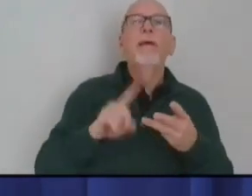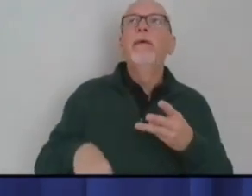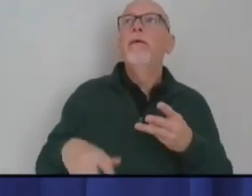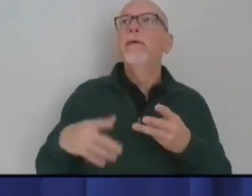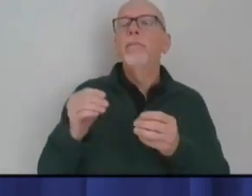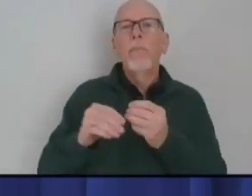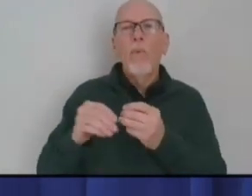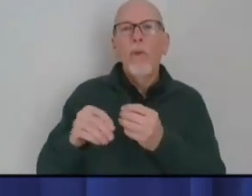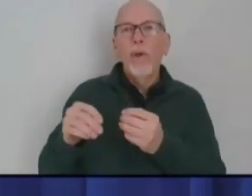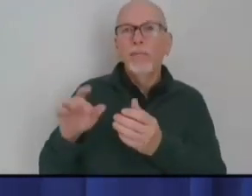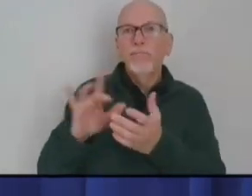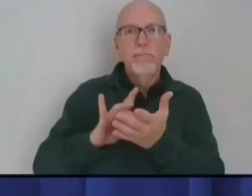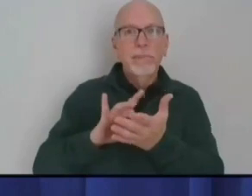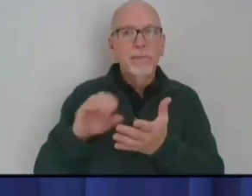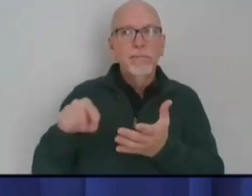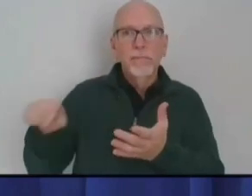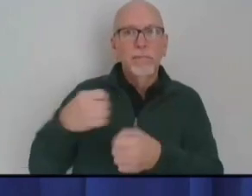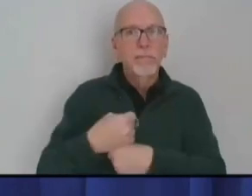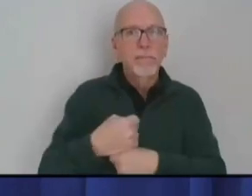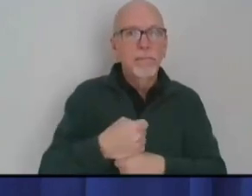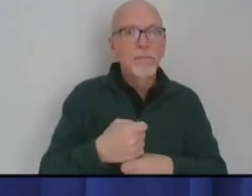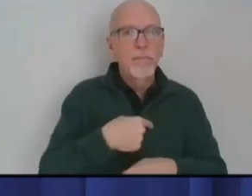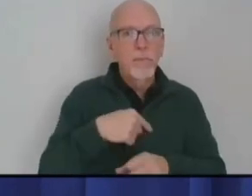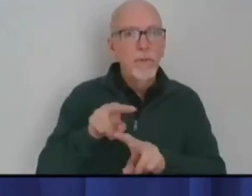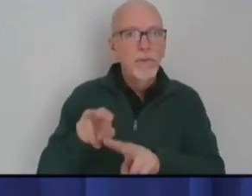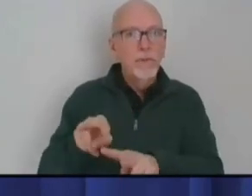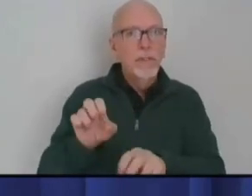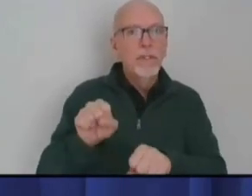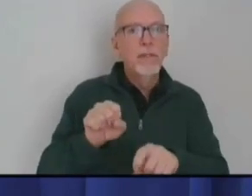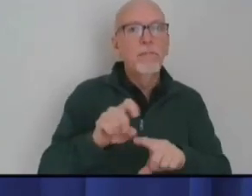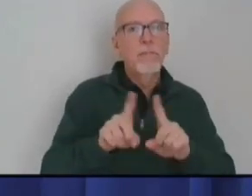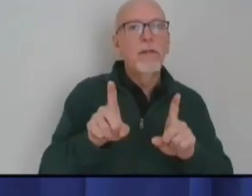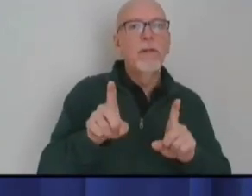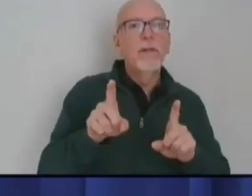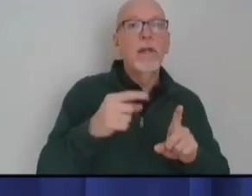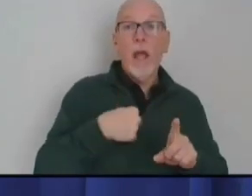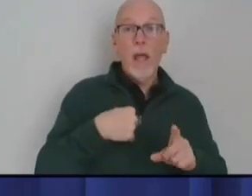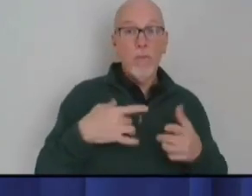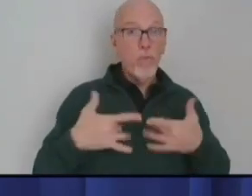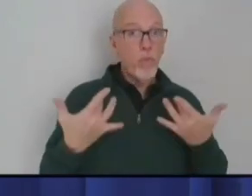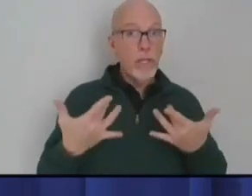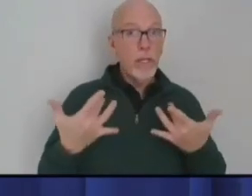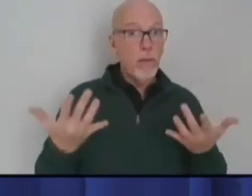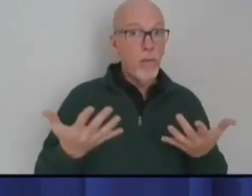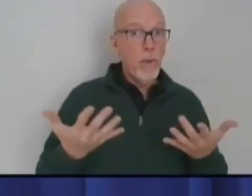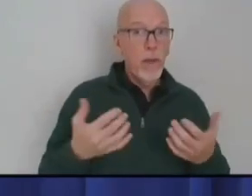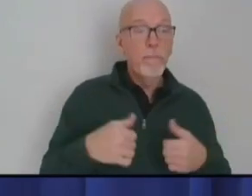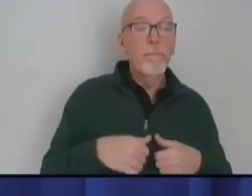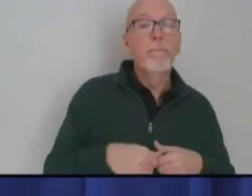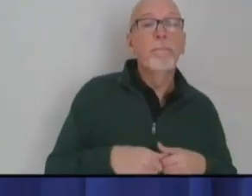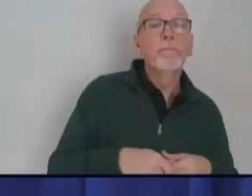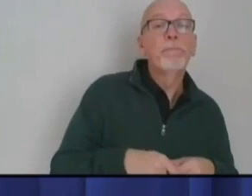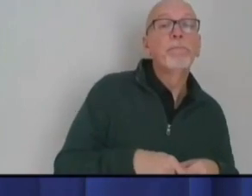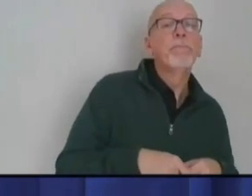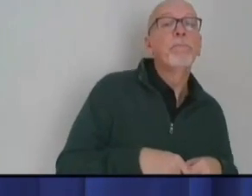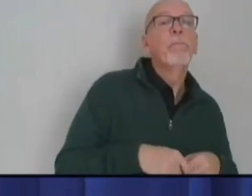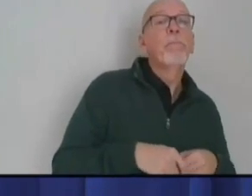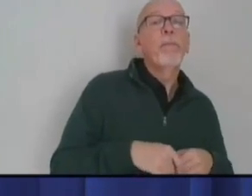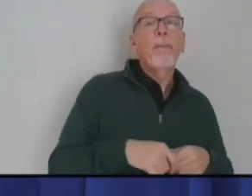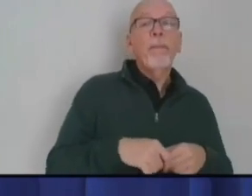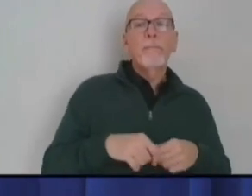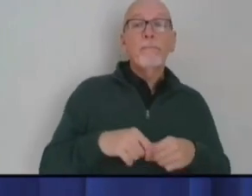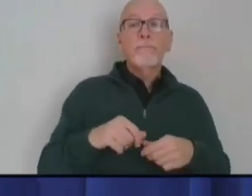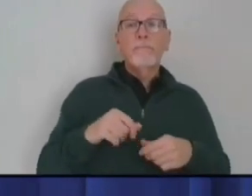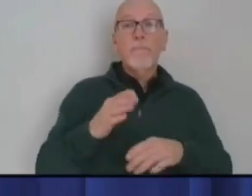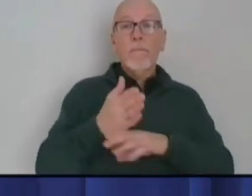online. But, again, what I'm pleased about is once